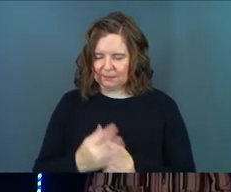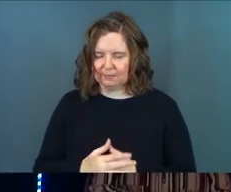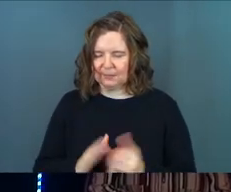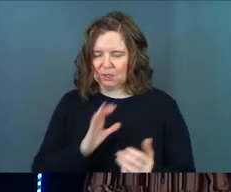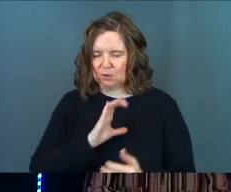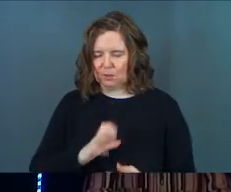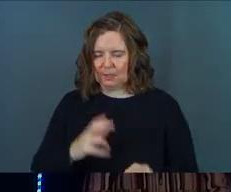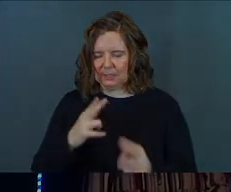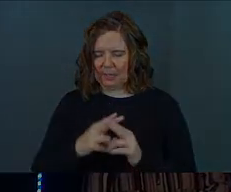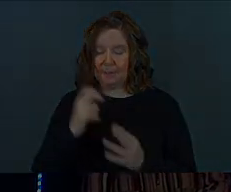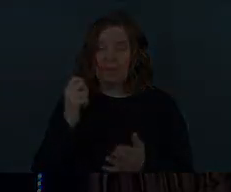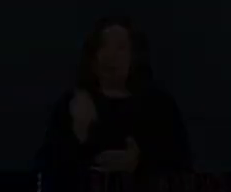In Christ's name, amen.